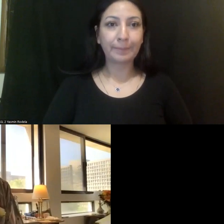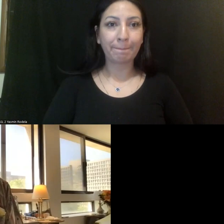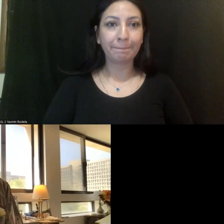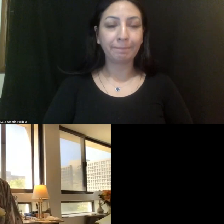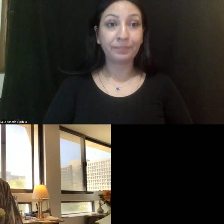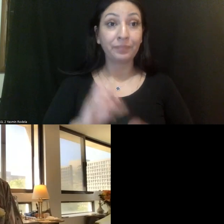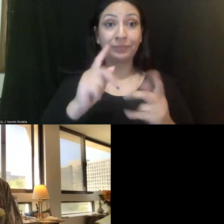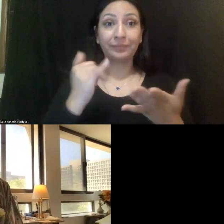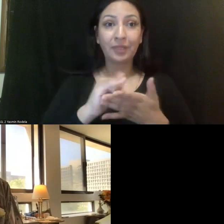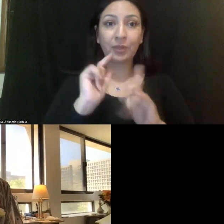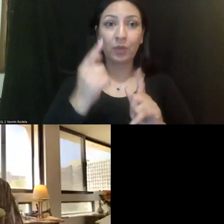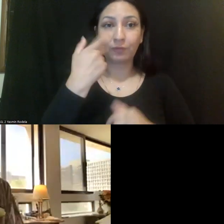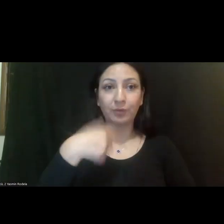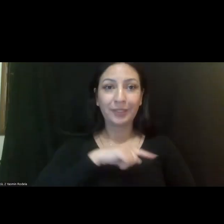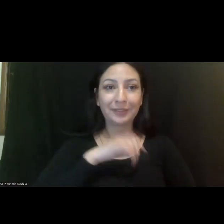Well, that's it from us, Susan.